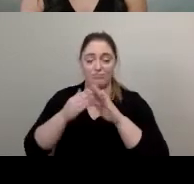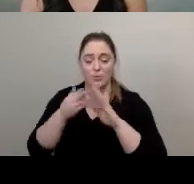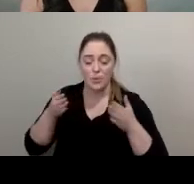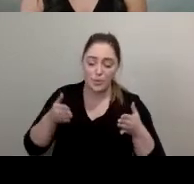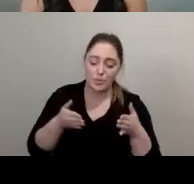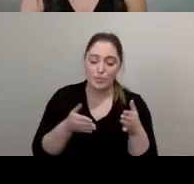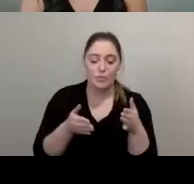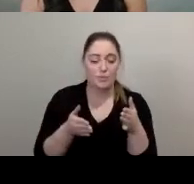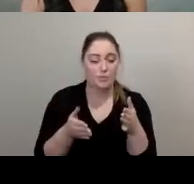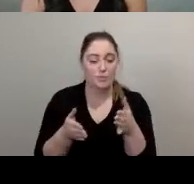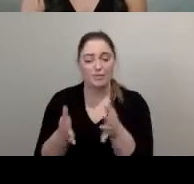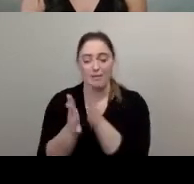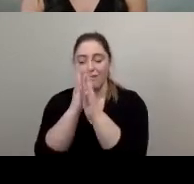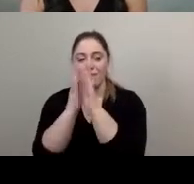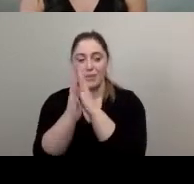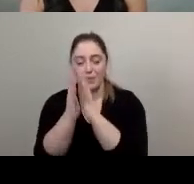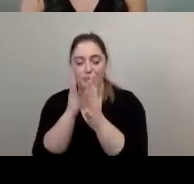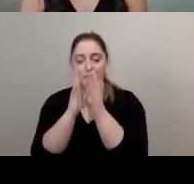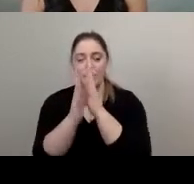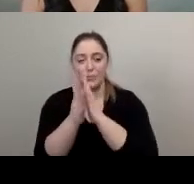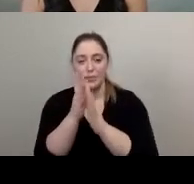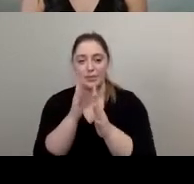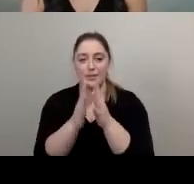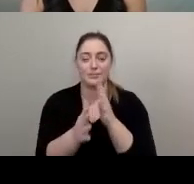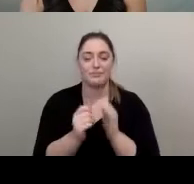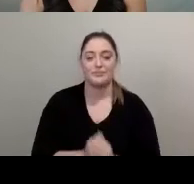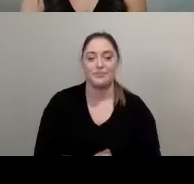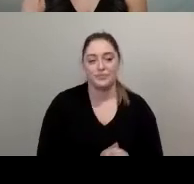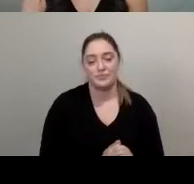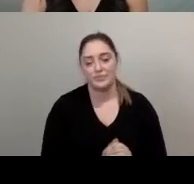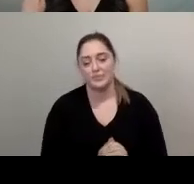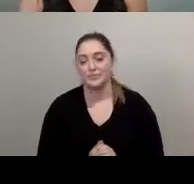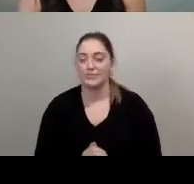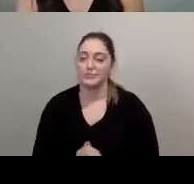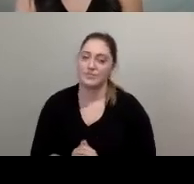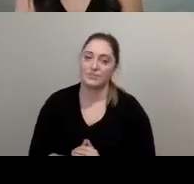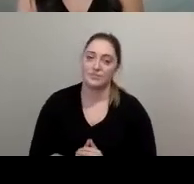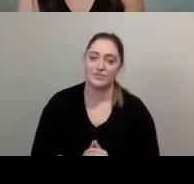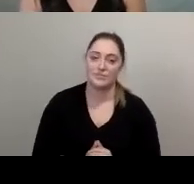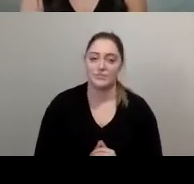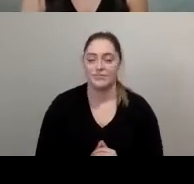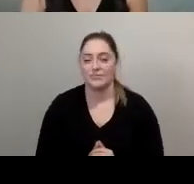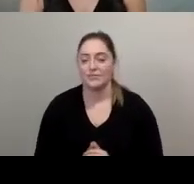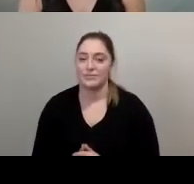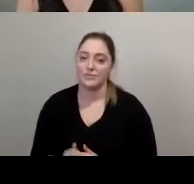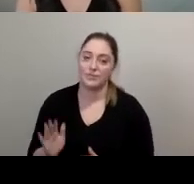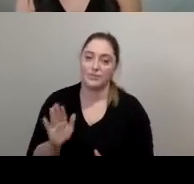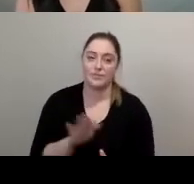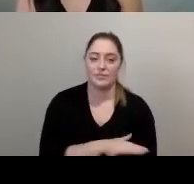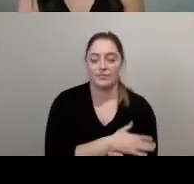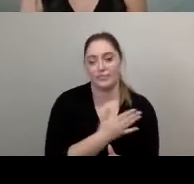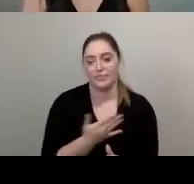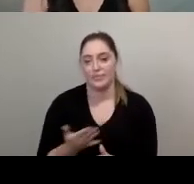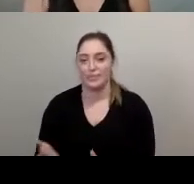you listen, to you all the